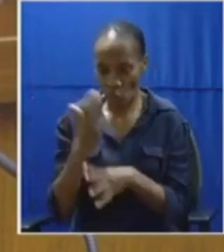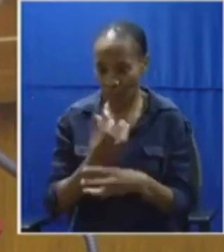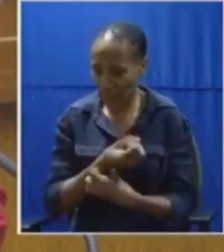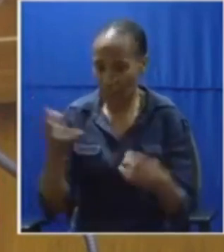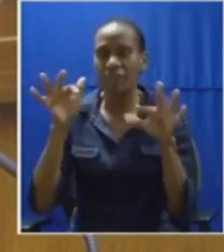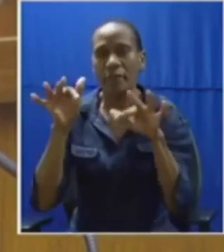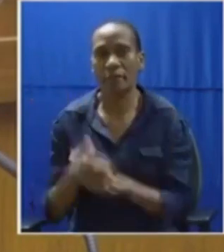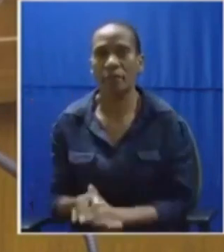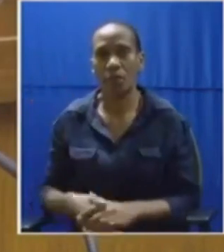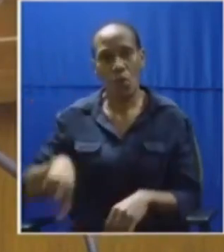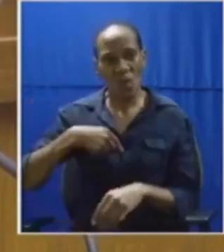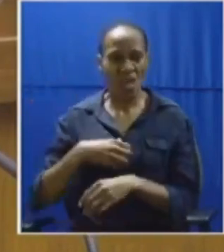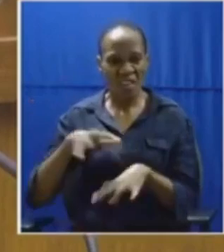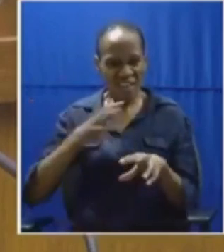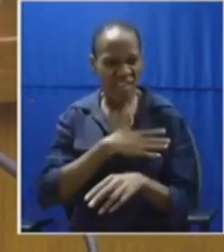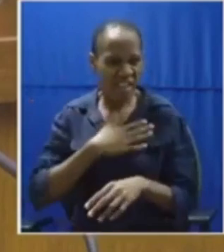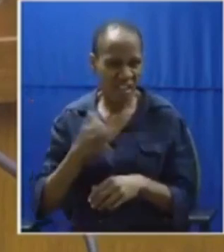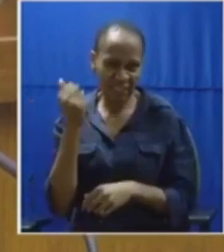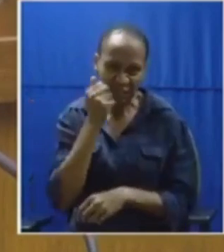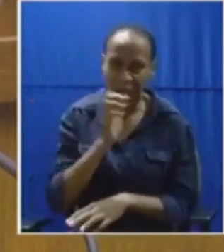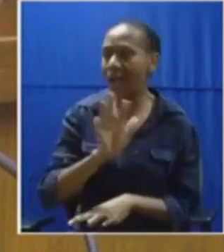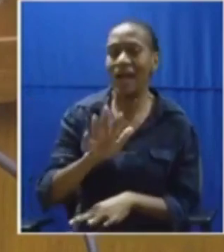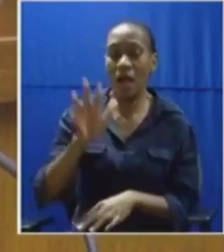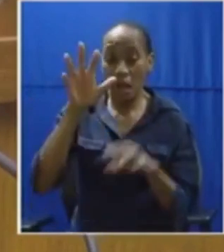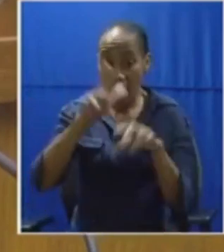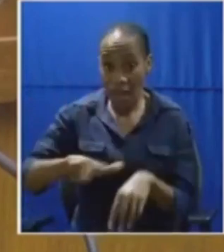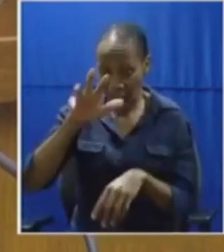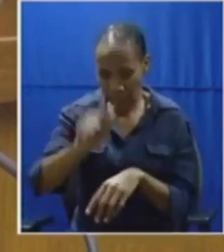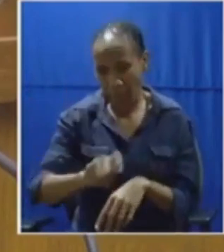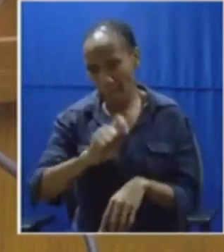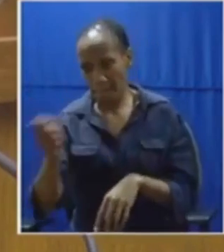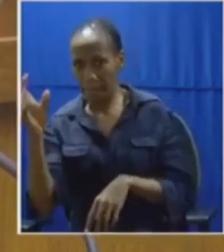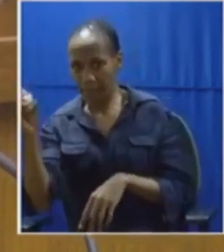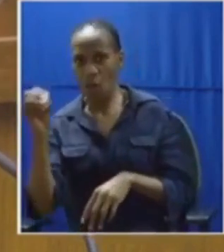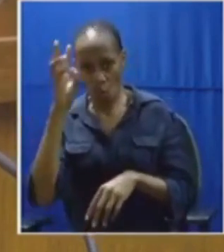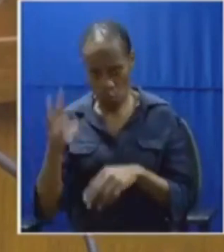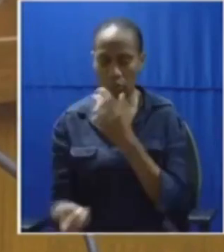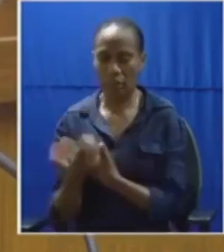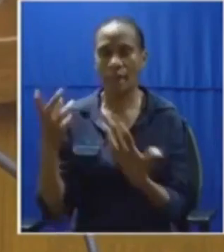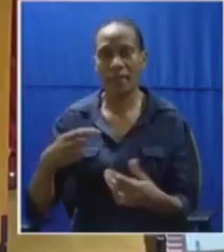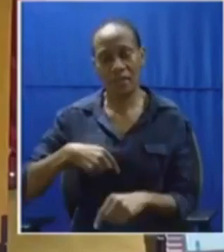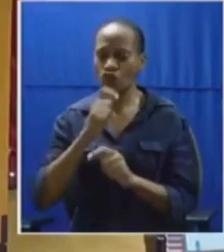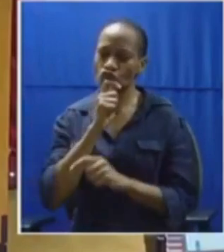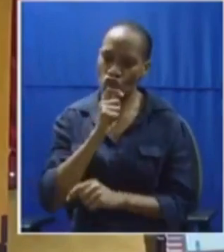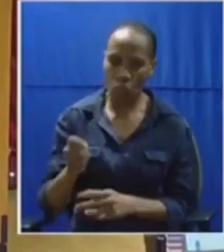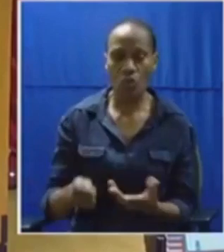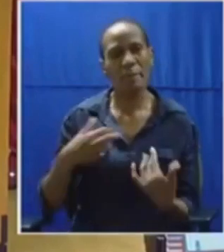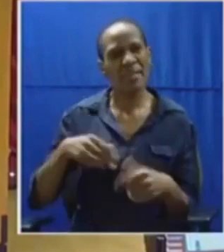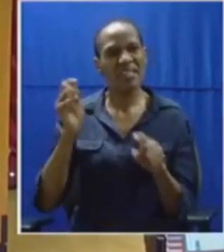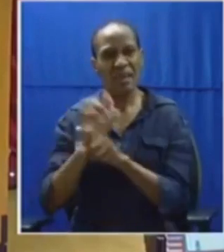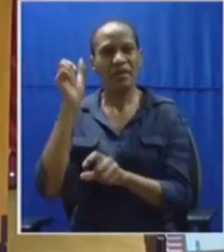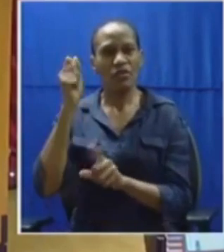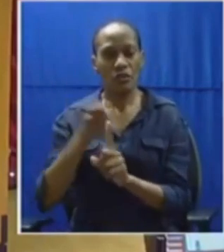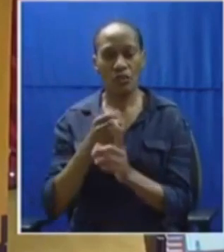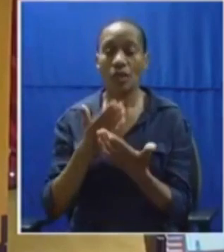we make no apology about expropriation of land without compensation we mean it it's not a campaigning